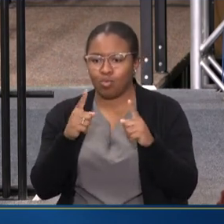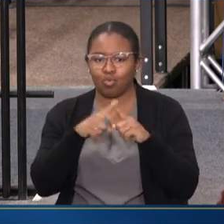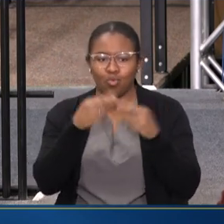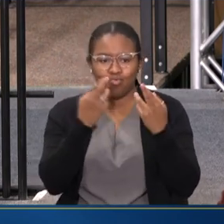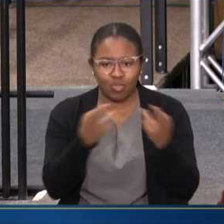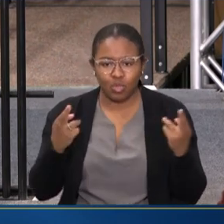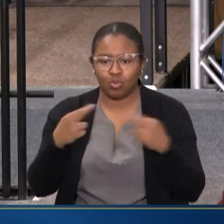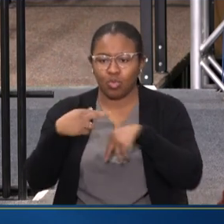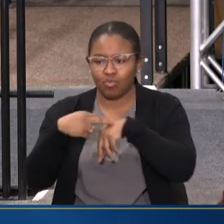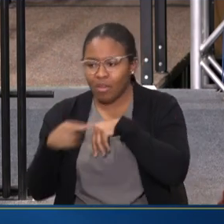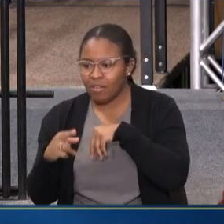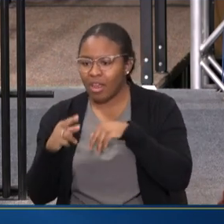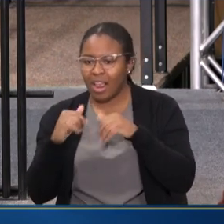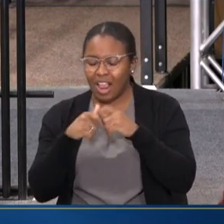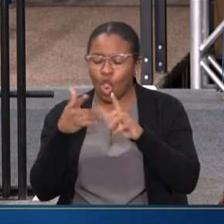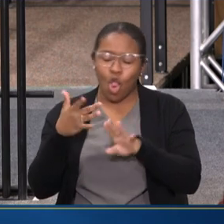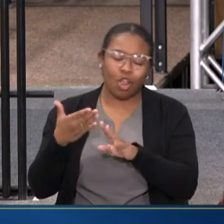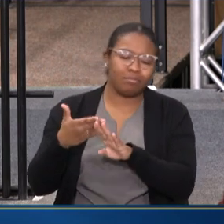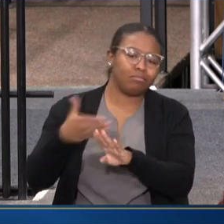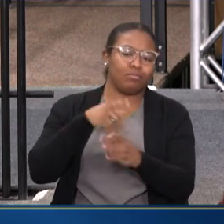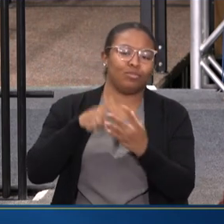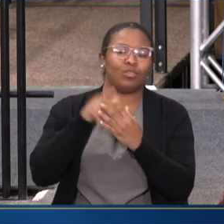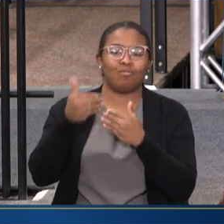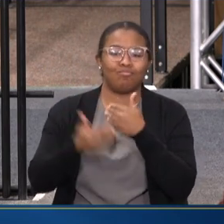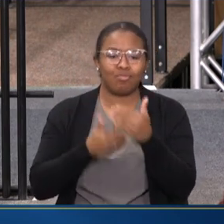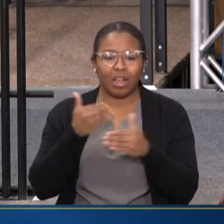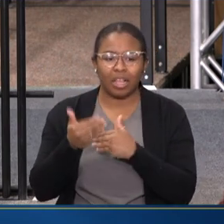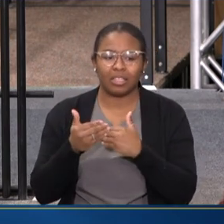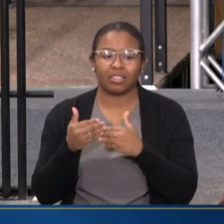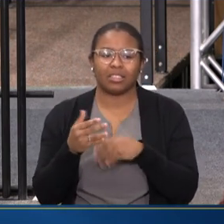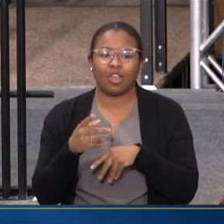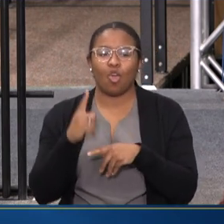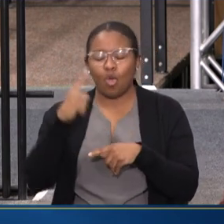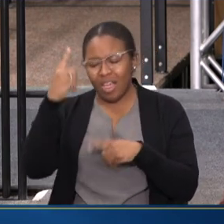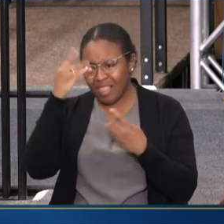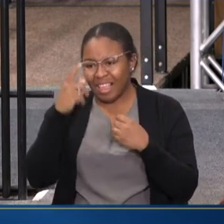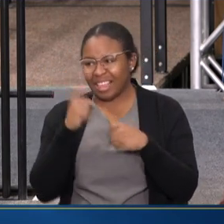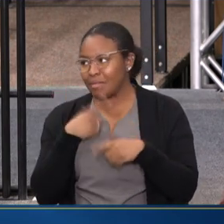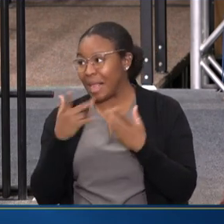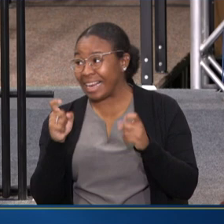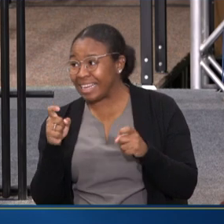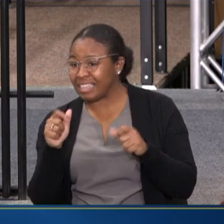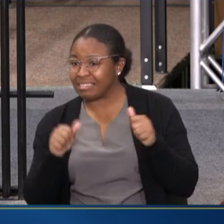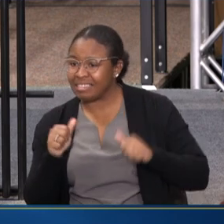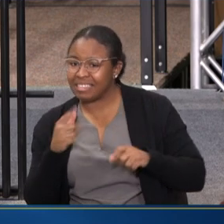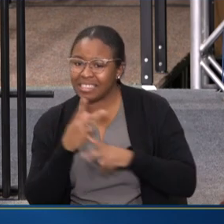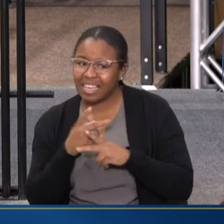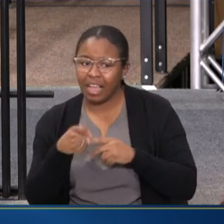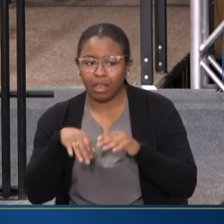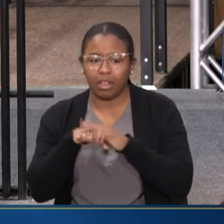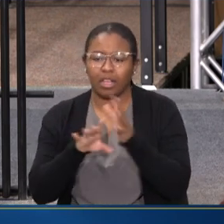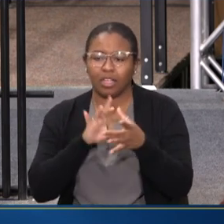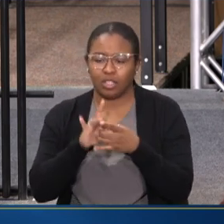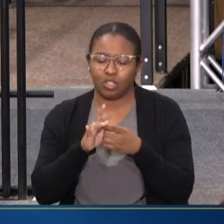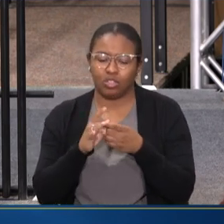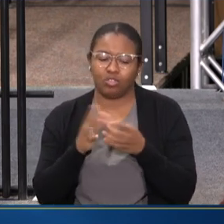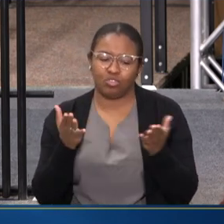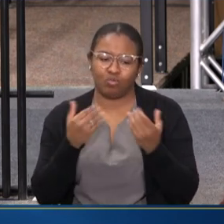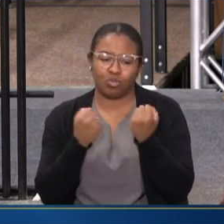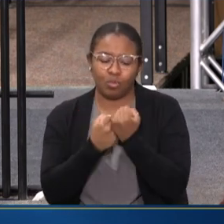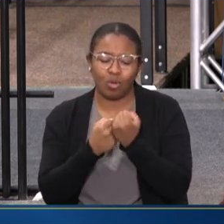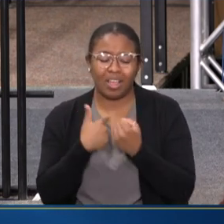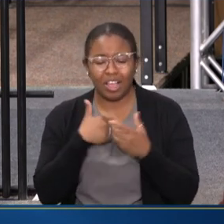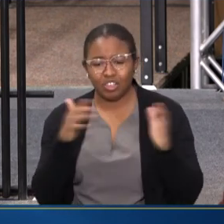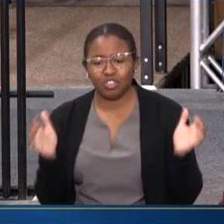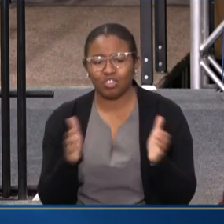THE PROCESS WHO ARE BEGINNING TO THINK ABOUT ACCESSING CARE TO CONNECT THEM TO SERVICES AND SUPPORTS. SO I CAN ENCOURAGE FOLKS, YOU